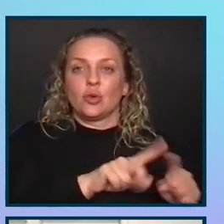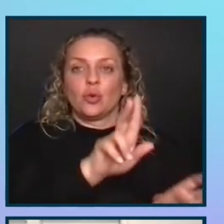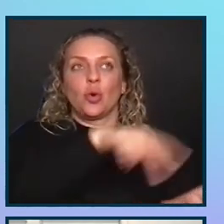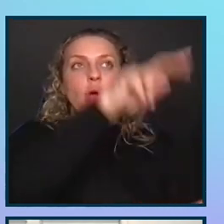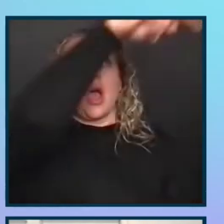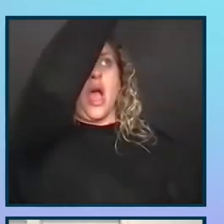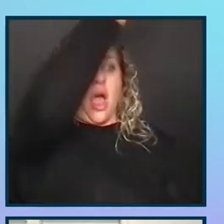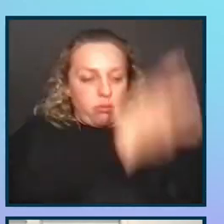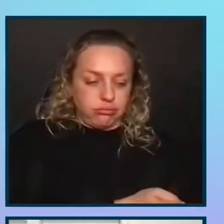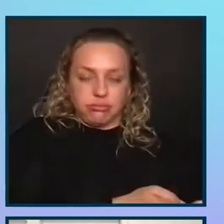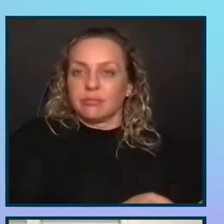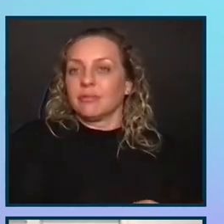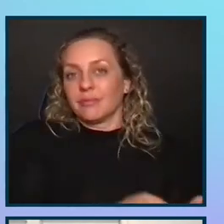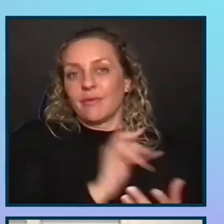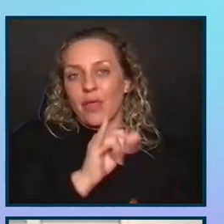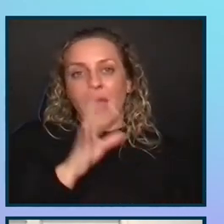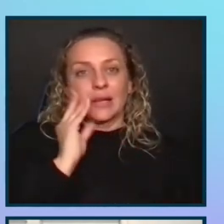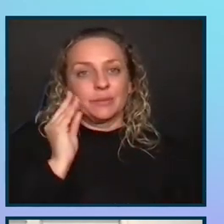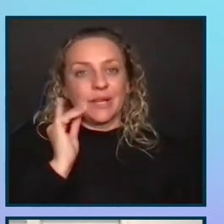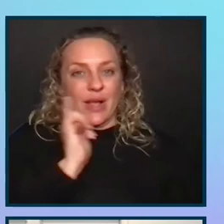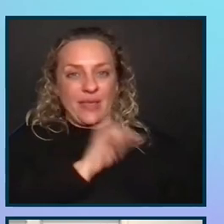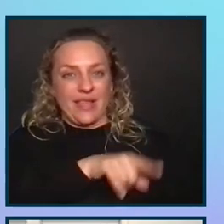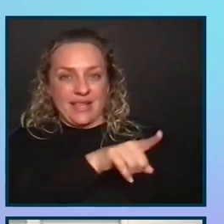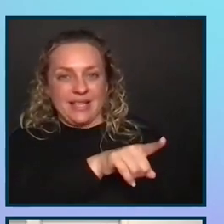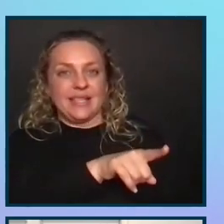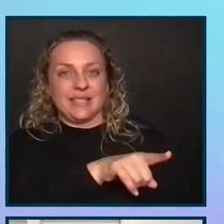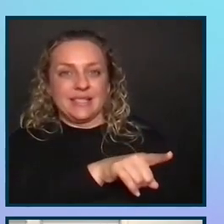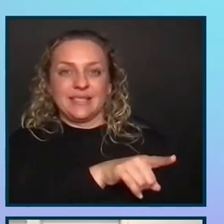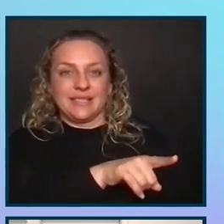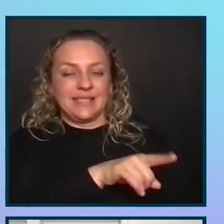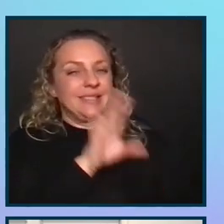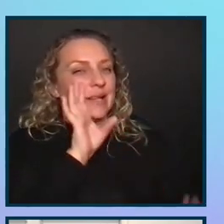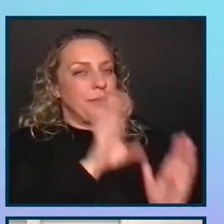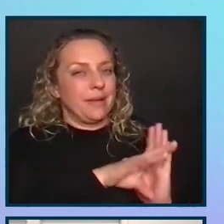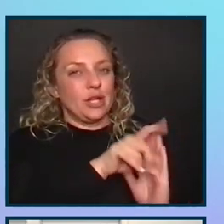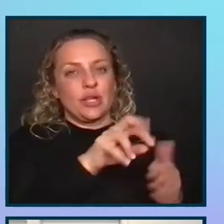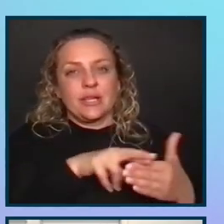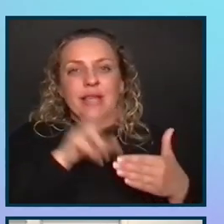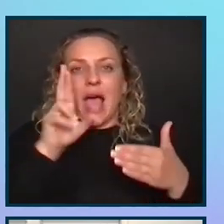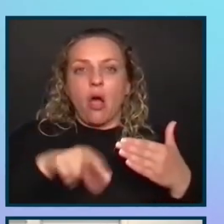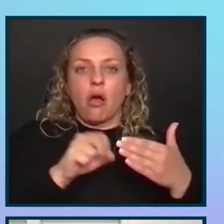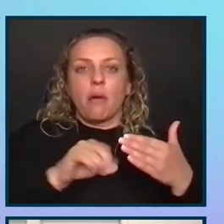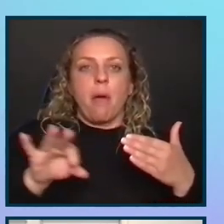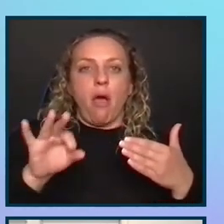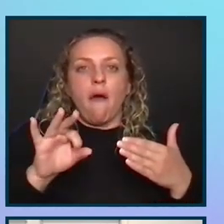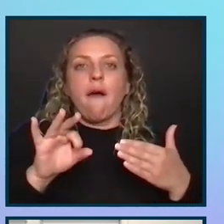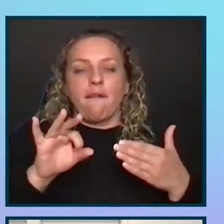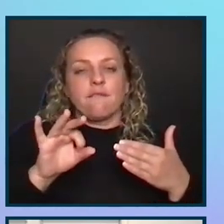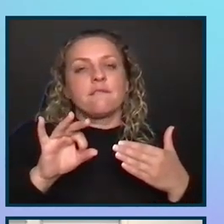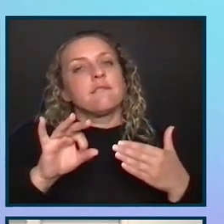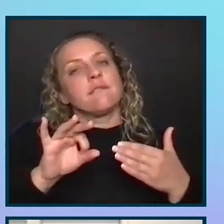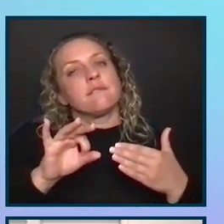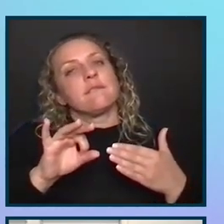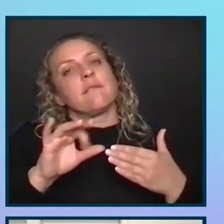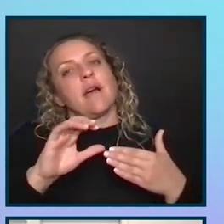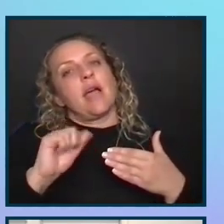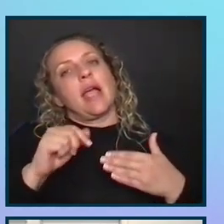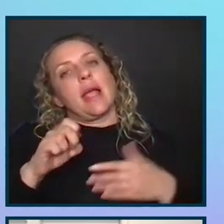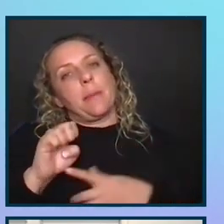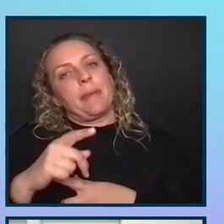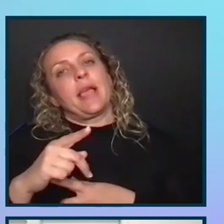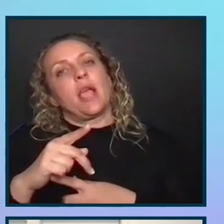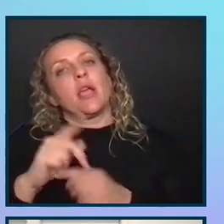experience. And so this was what I would consider the outcome of the AEP audit.